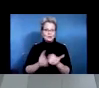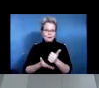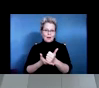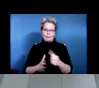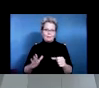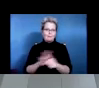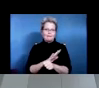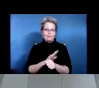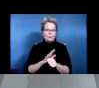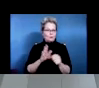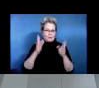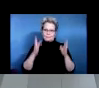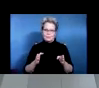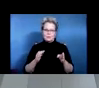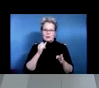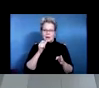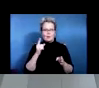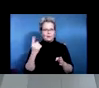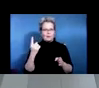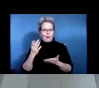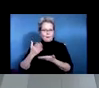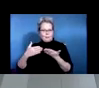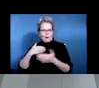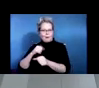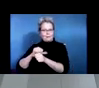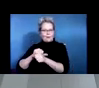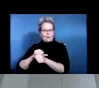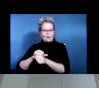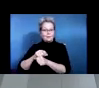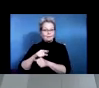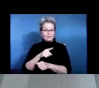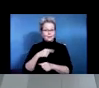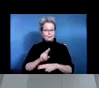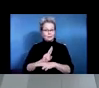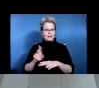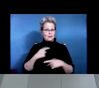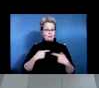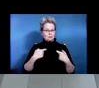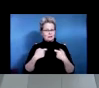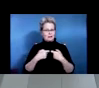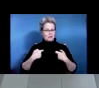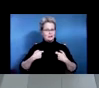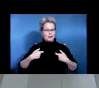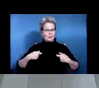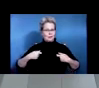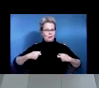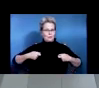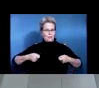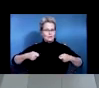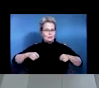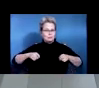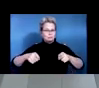being a power wheelchair user we then dove into this realm of transportation to and from work